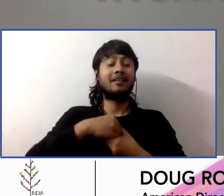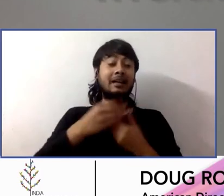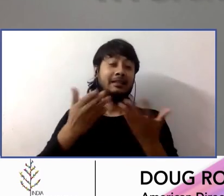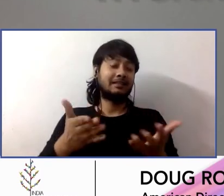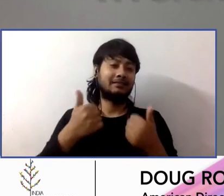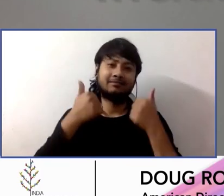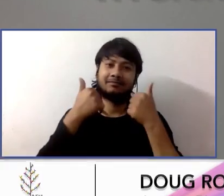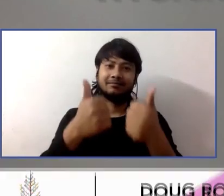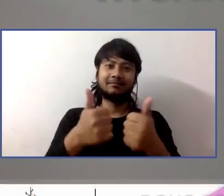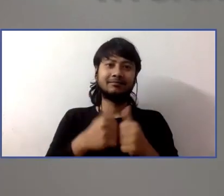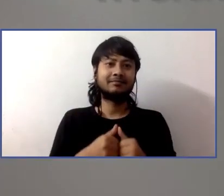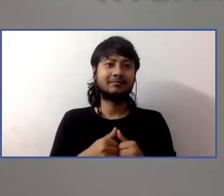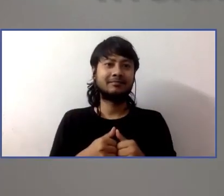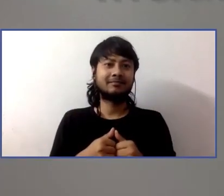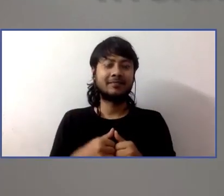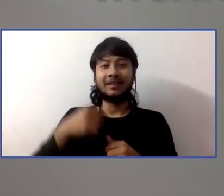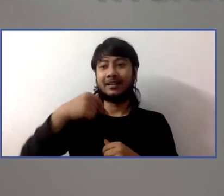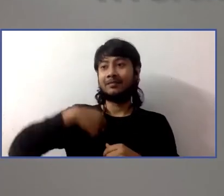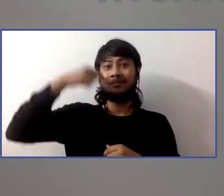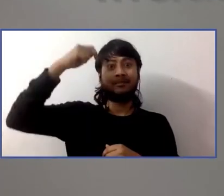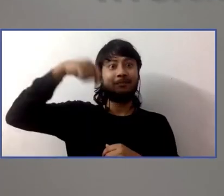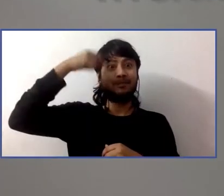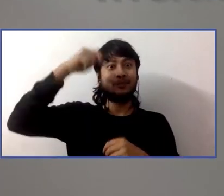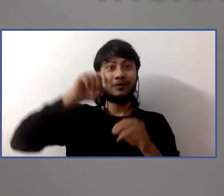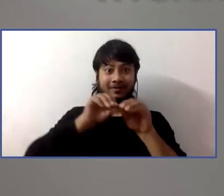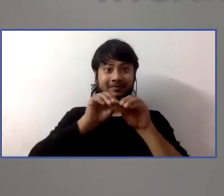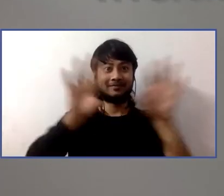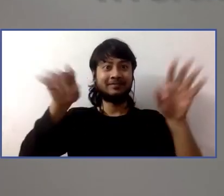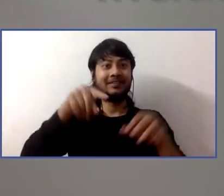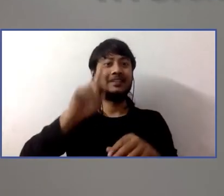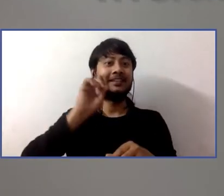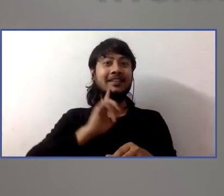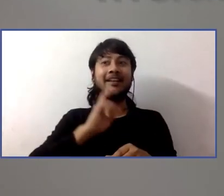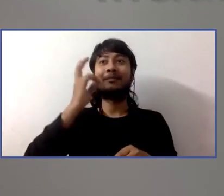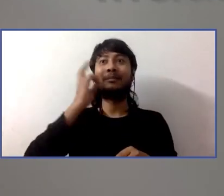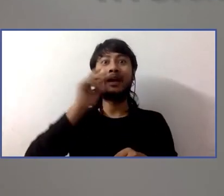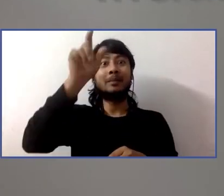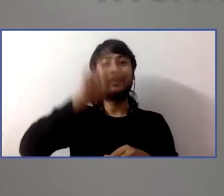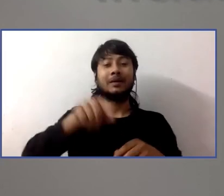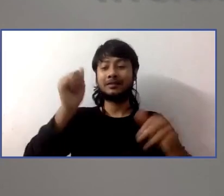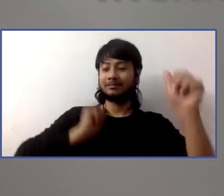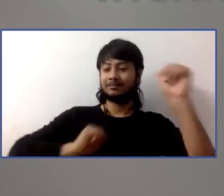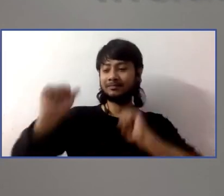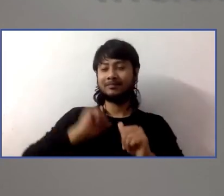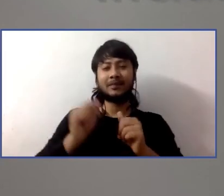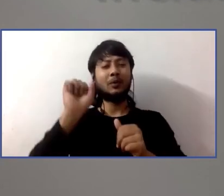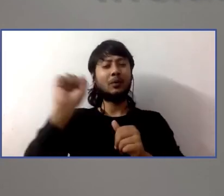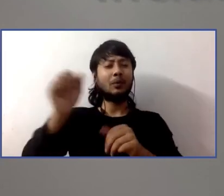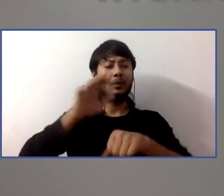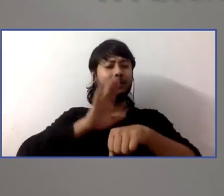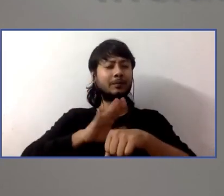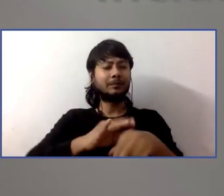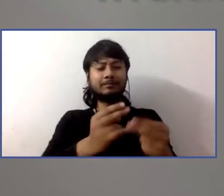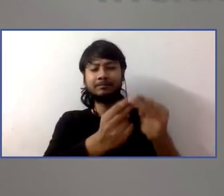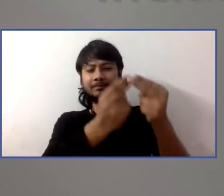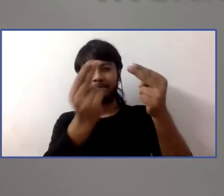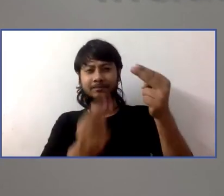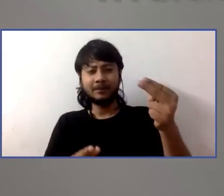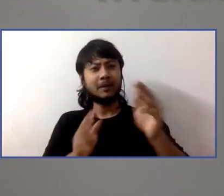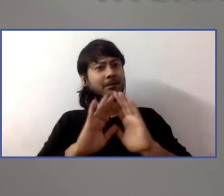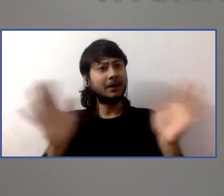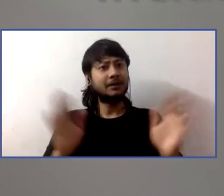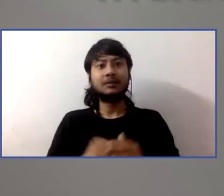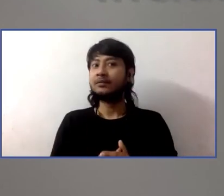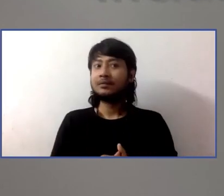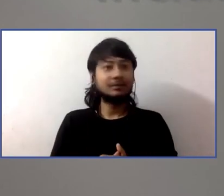experience for people who were DeafBlind to have this story that represented them on the screen, but we heard from so many people who went into this